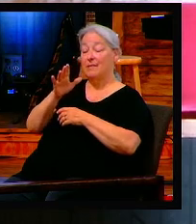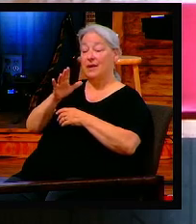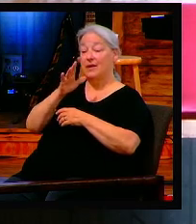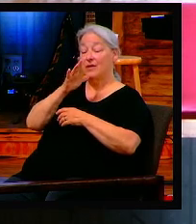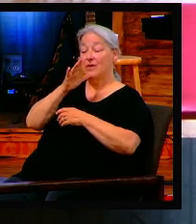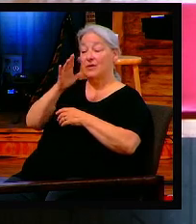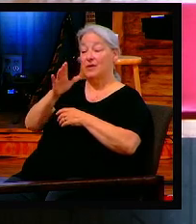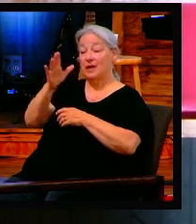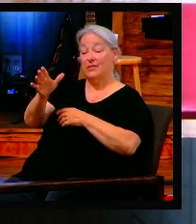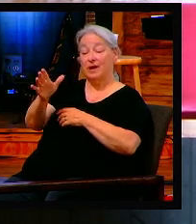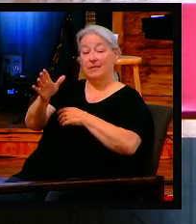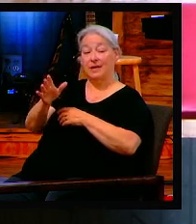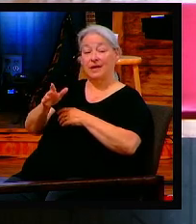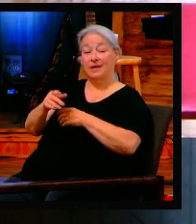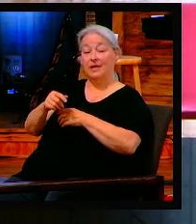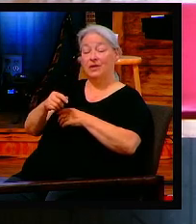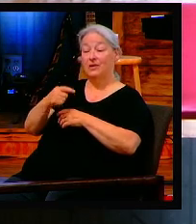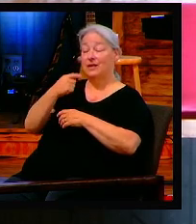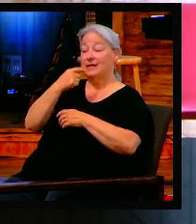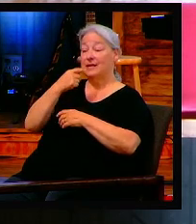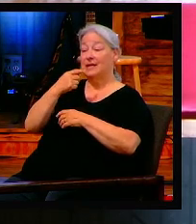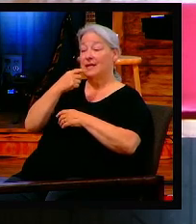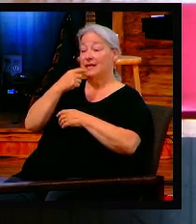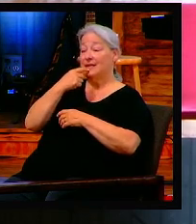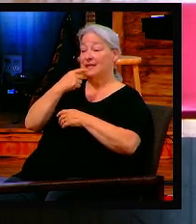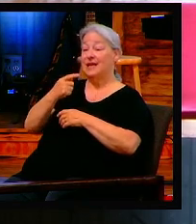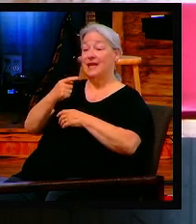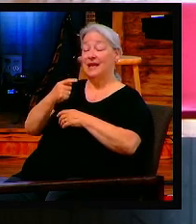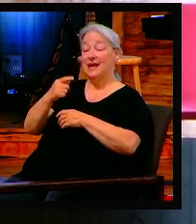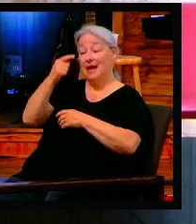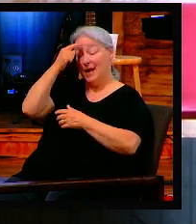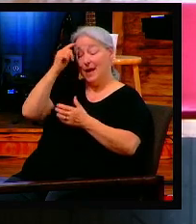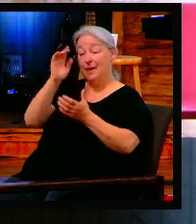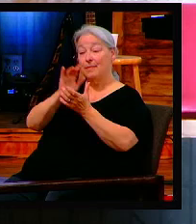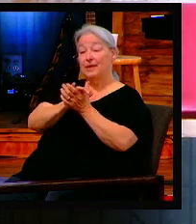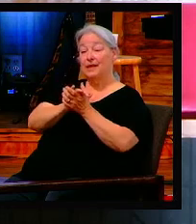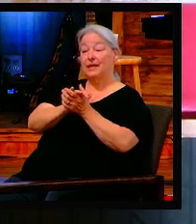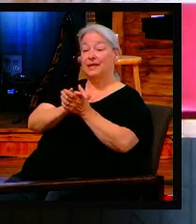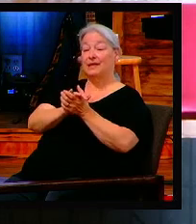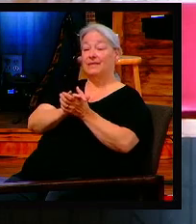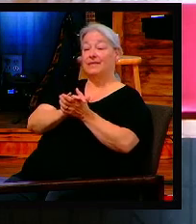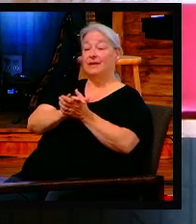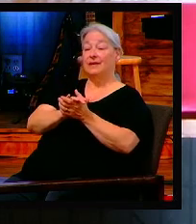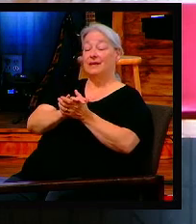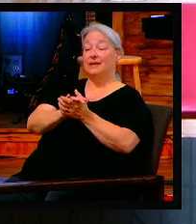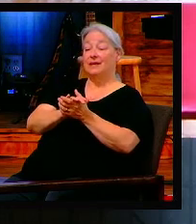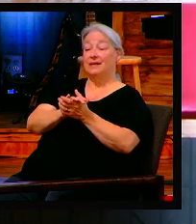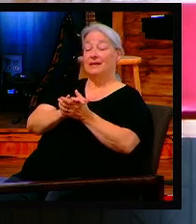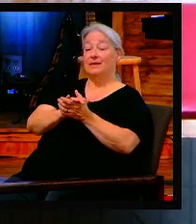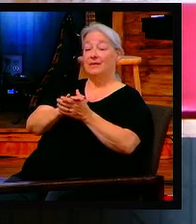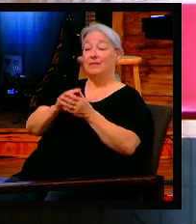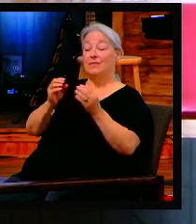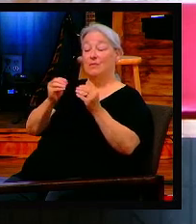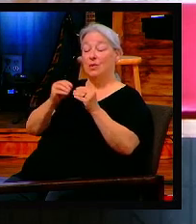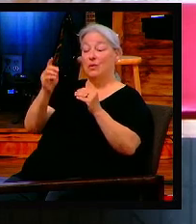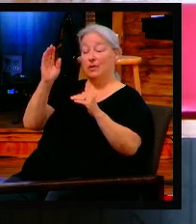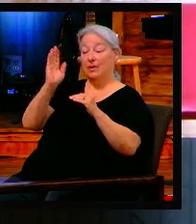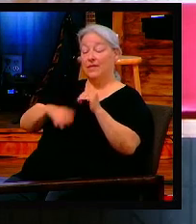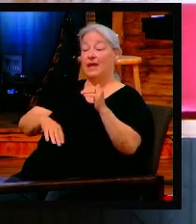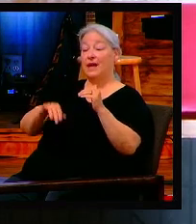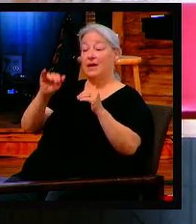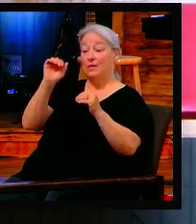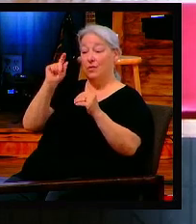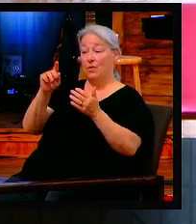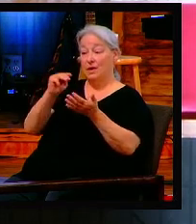I was there when two million, I believe it'll be a lot more than a million, when two million mamas showed up and said, you're done messing with our kids.